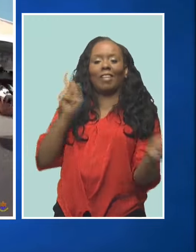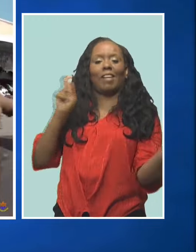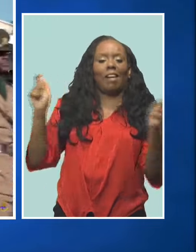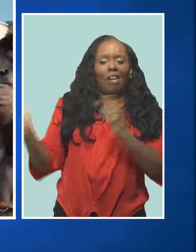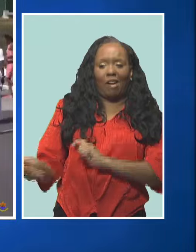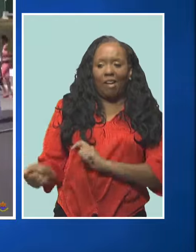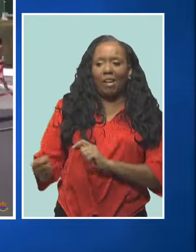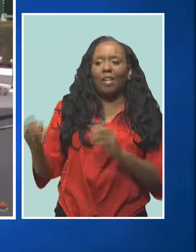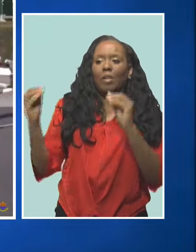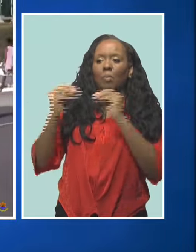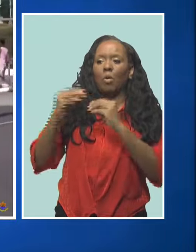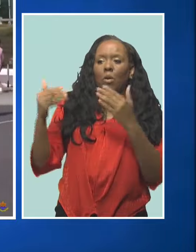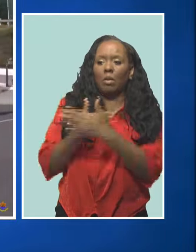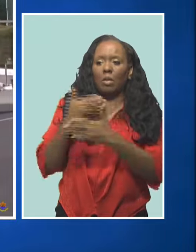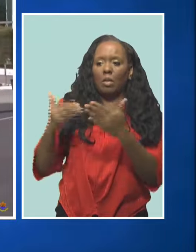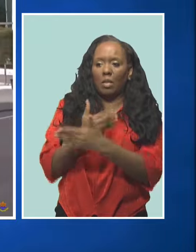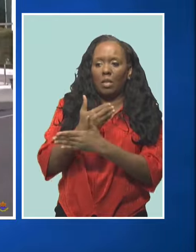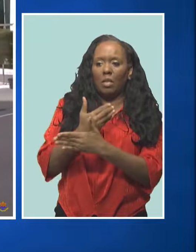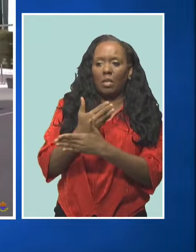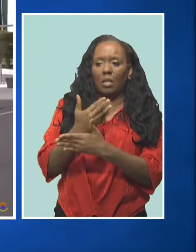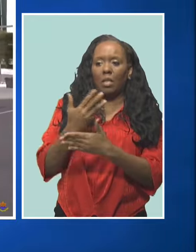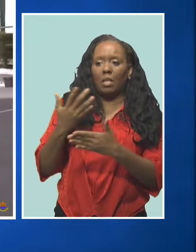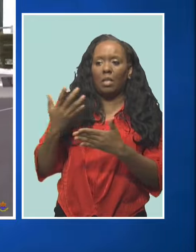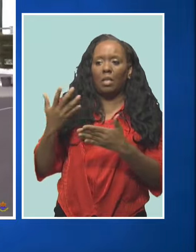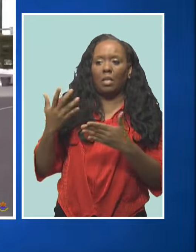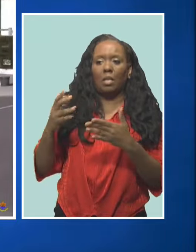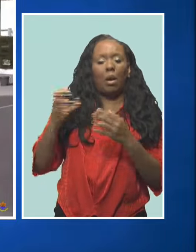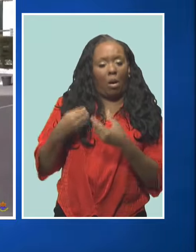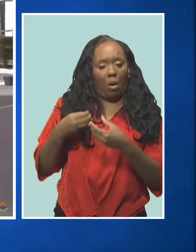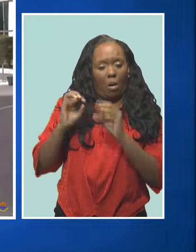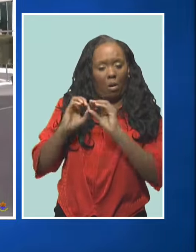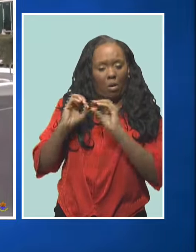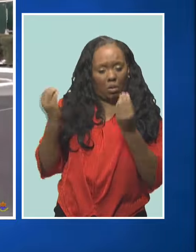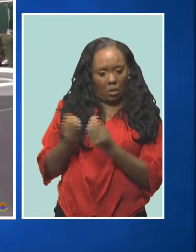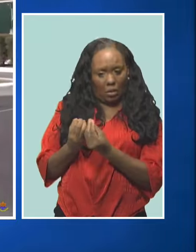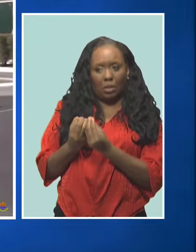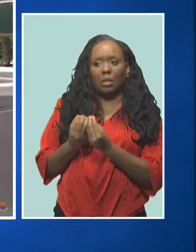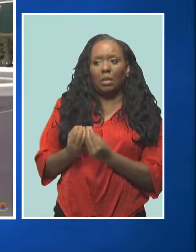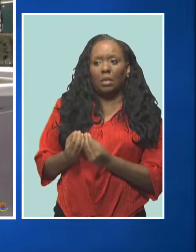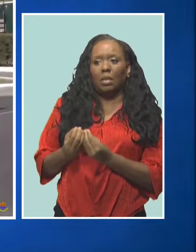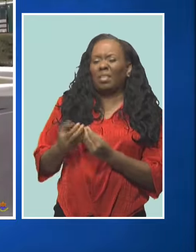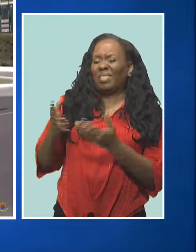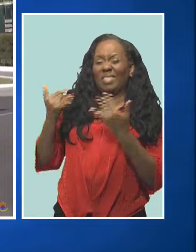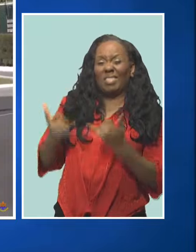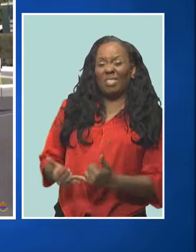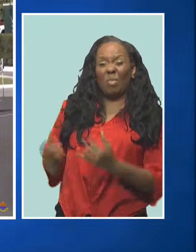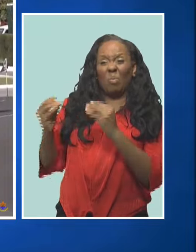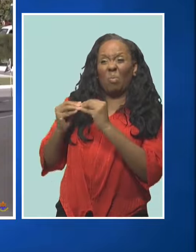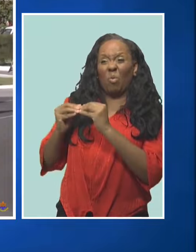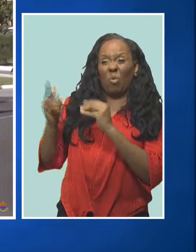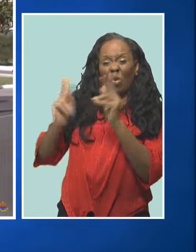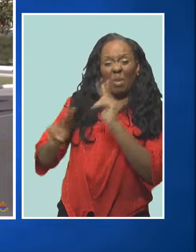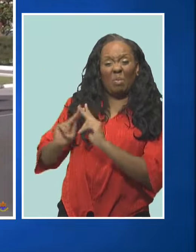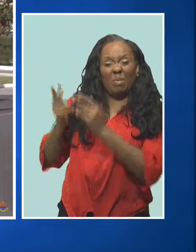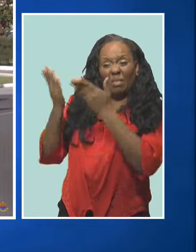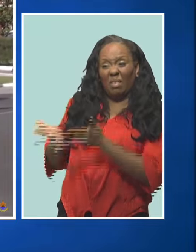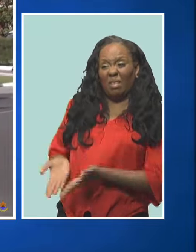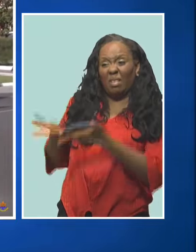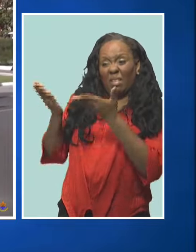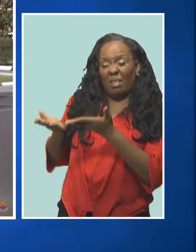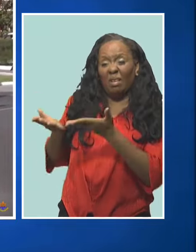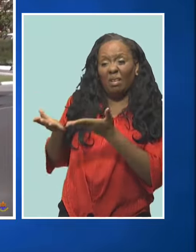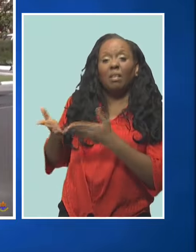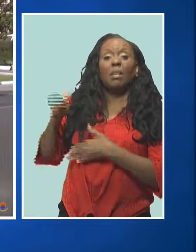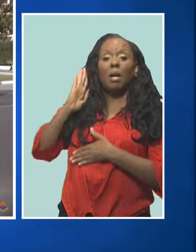into a more modern organization. She says the force has outgrown St. Anne's Fort, and by August 15, 2029,